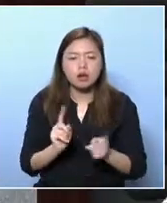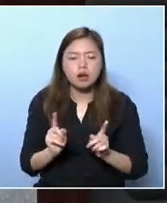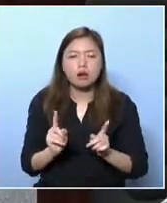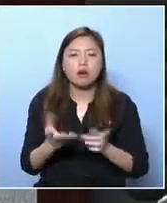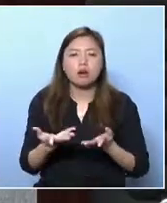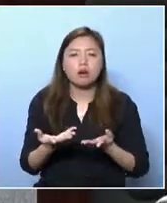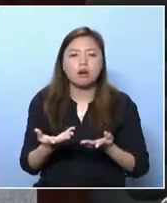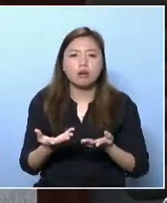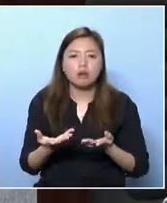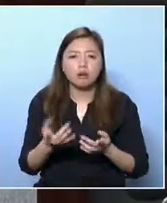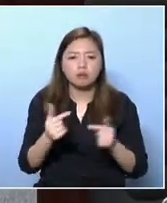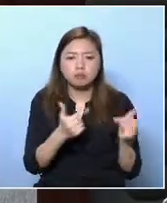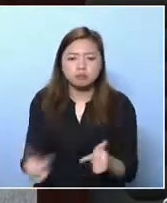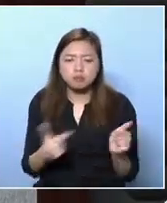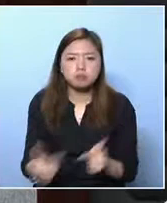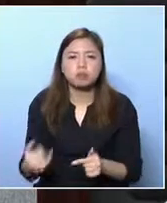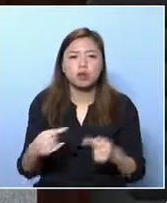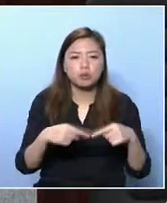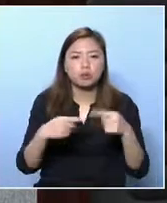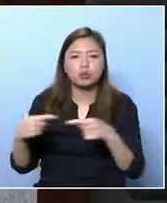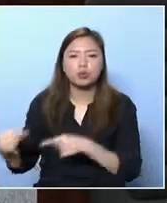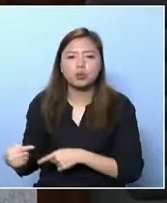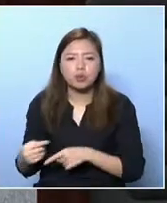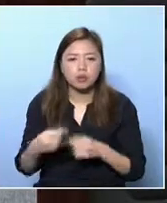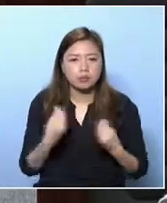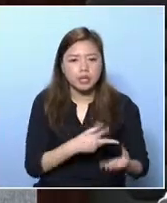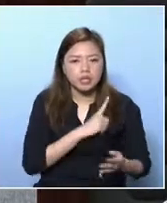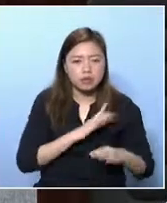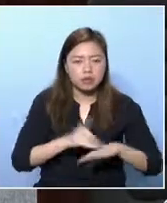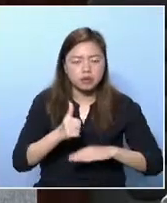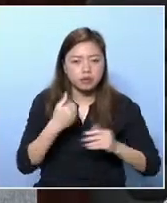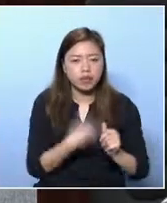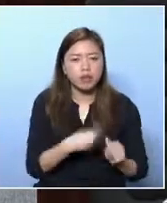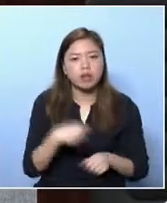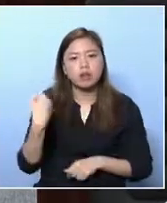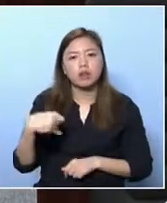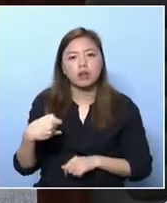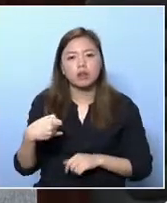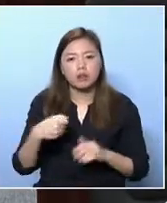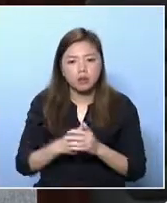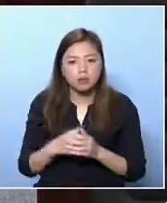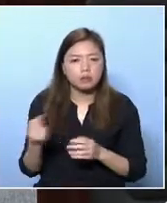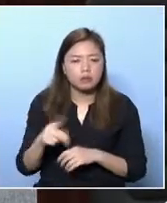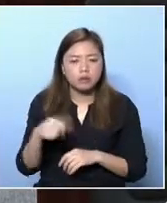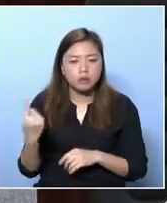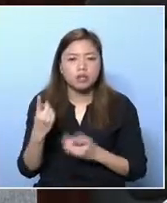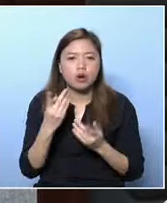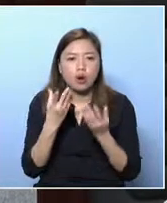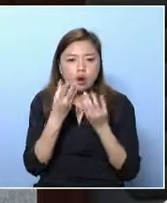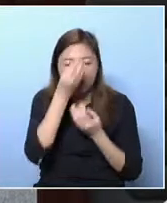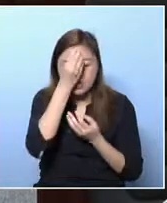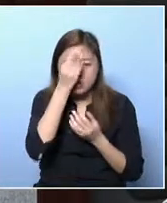be good at certain artistic skills such as drawing, but they cannot afford to